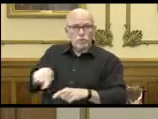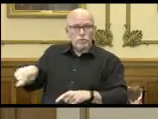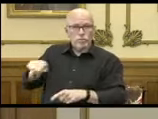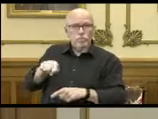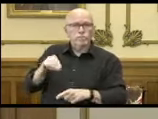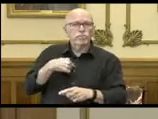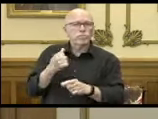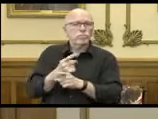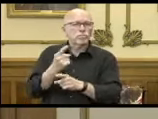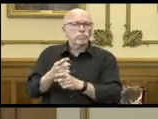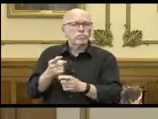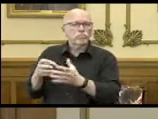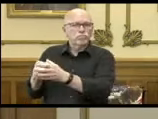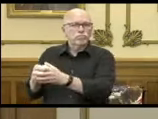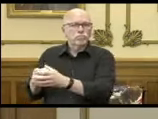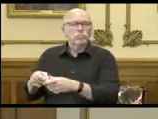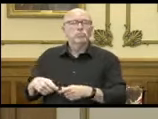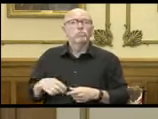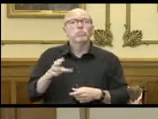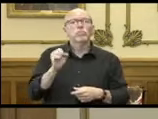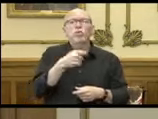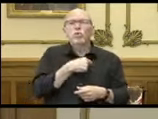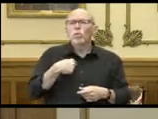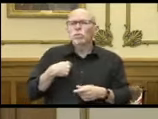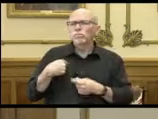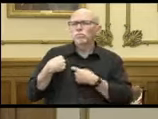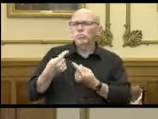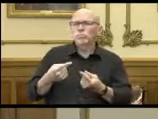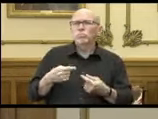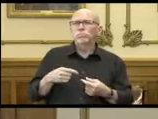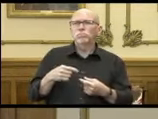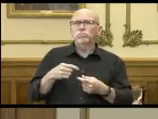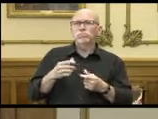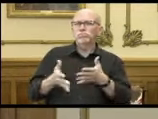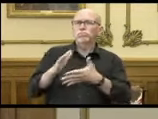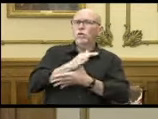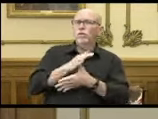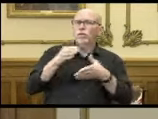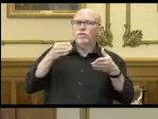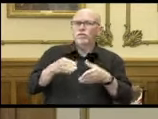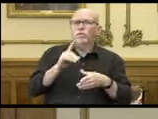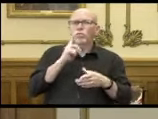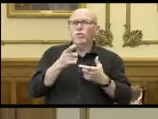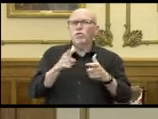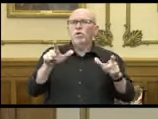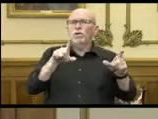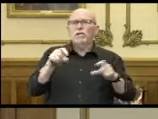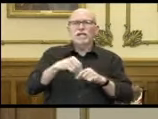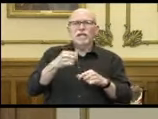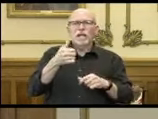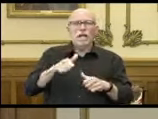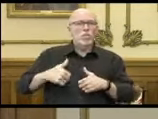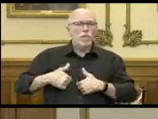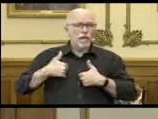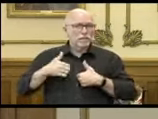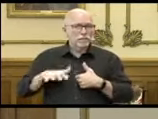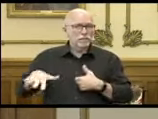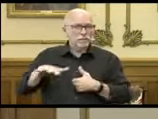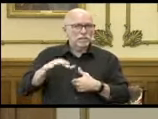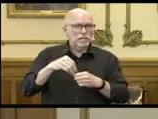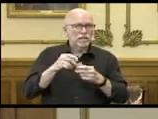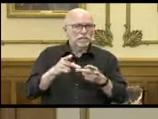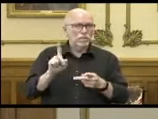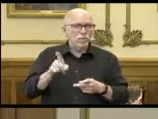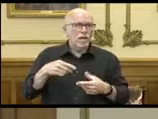appropriately cohort them. So we have from the very beginning put a focus and a priority on really large-scale testing of residents in